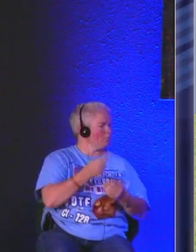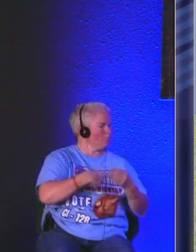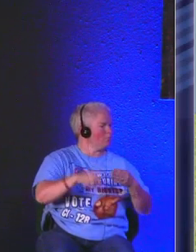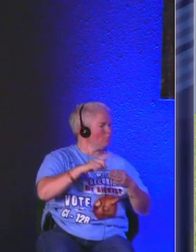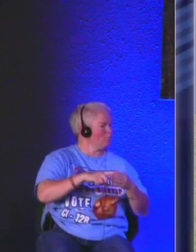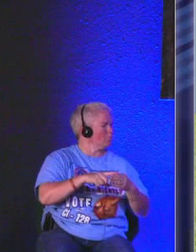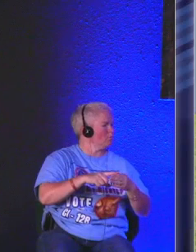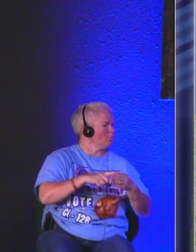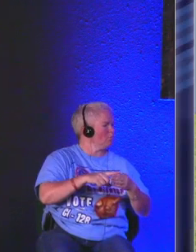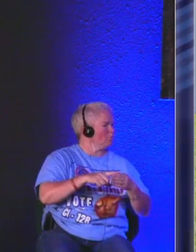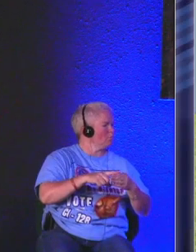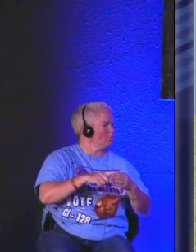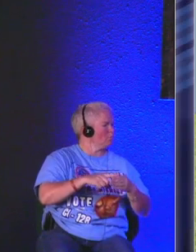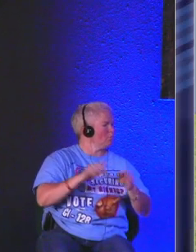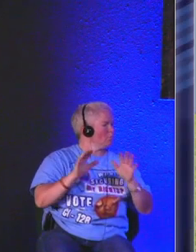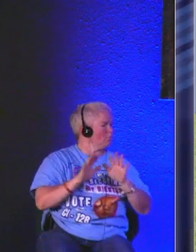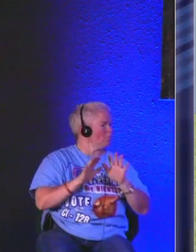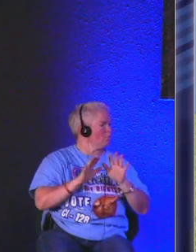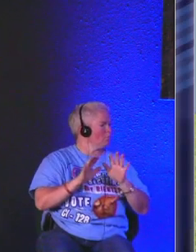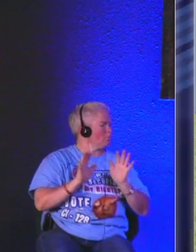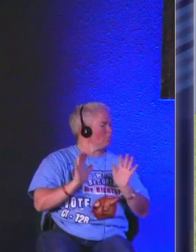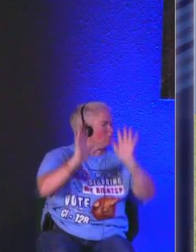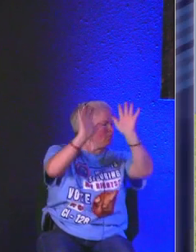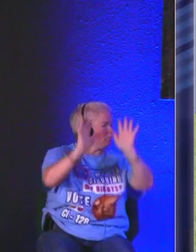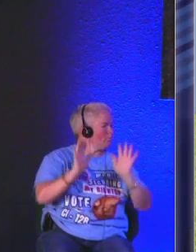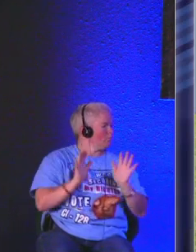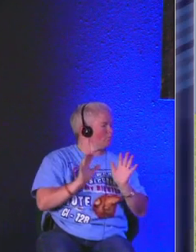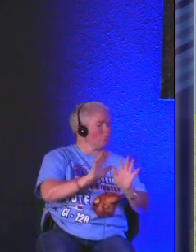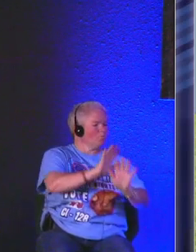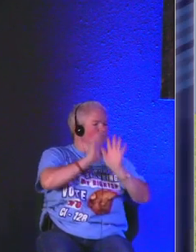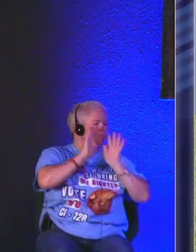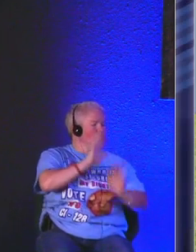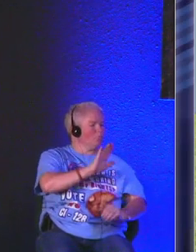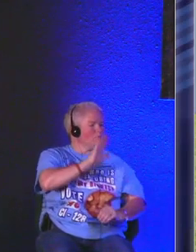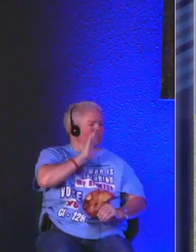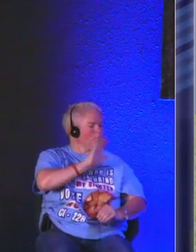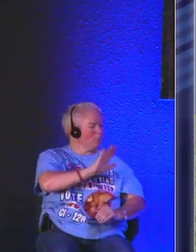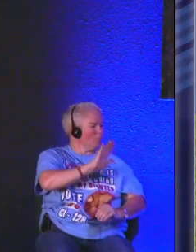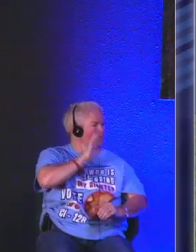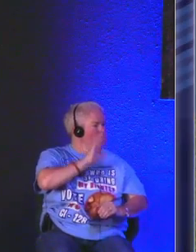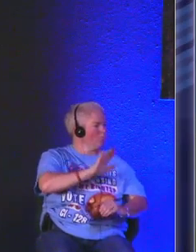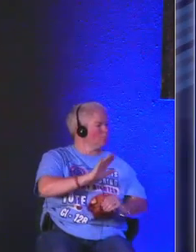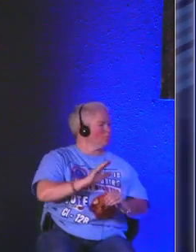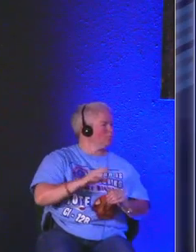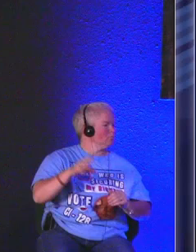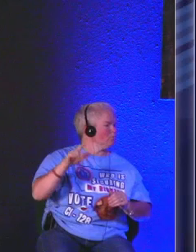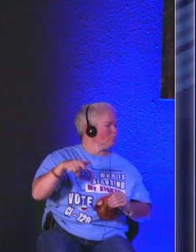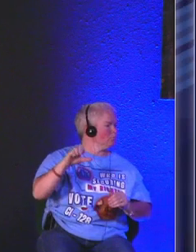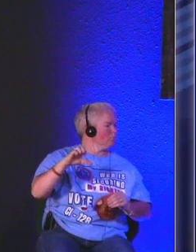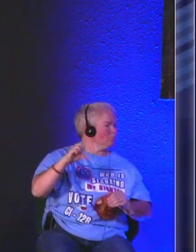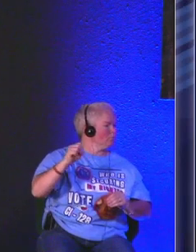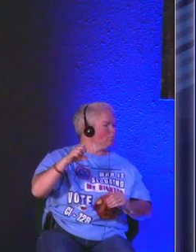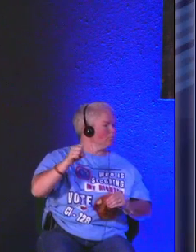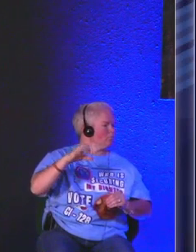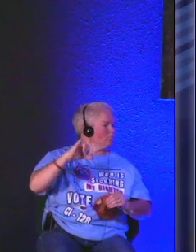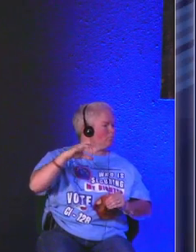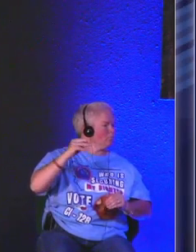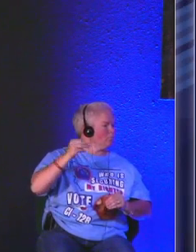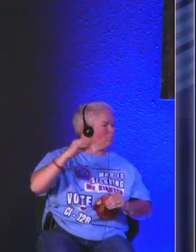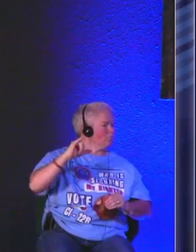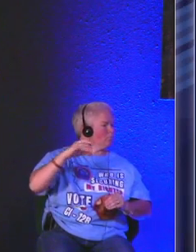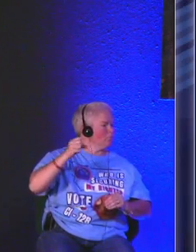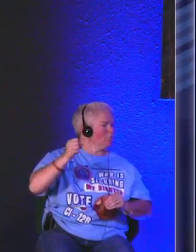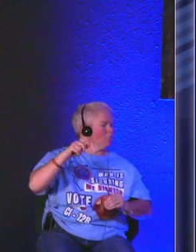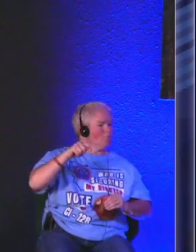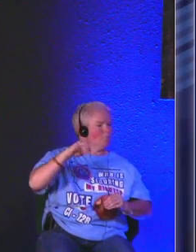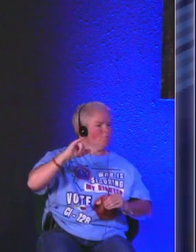I do see we're we're all there from time to time and when I get this way